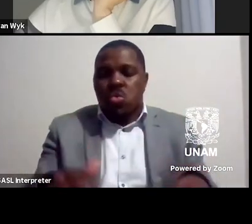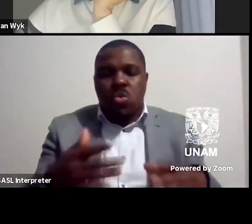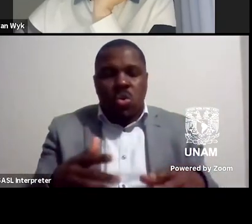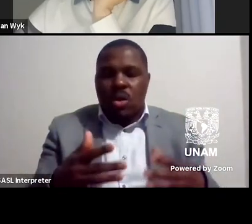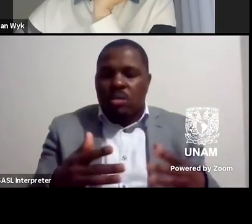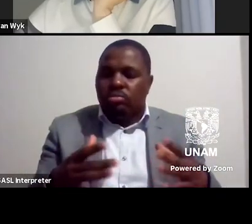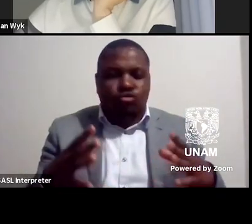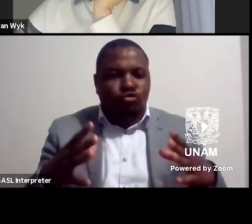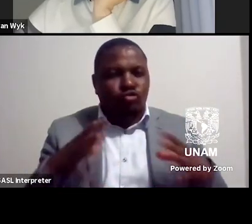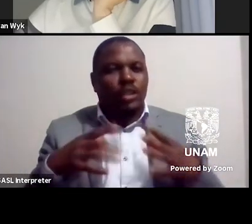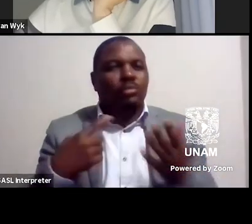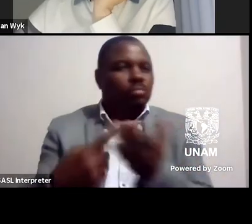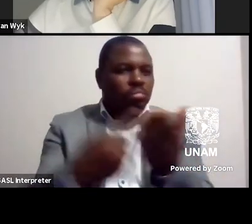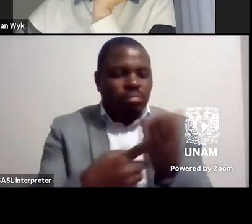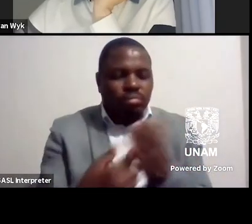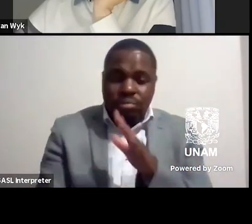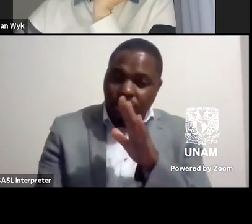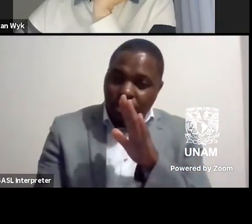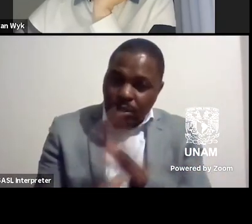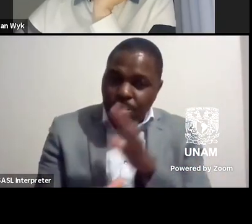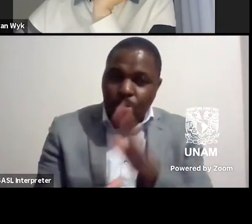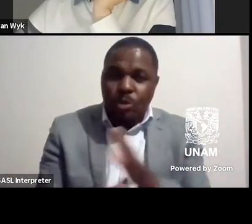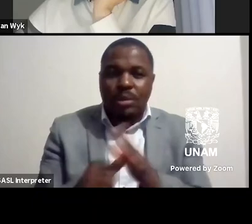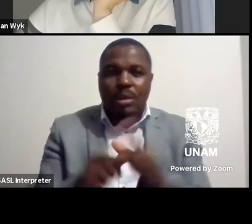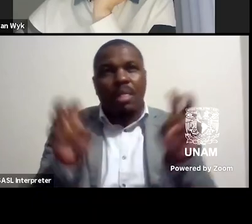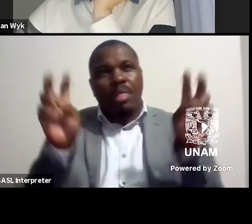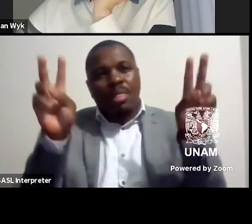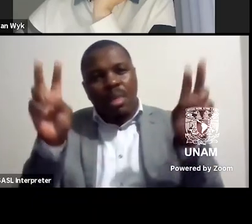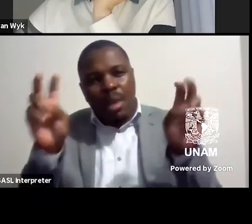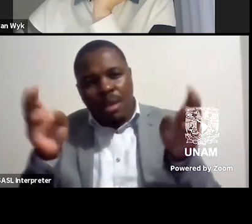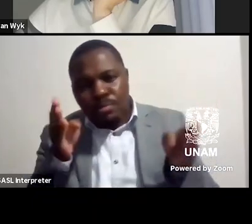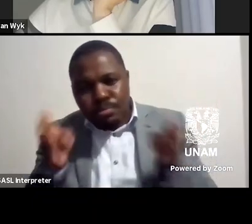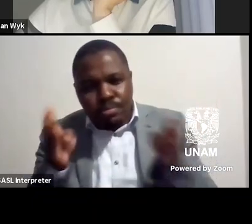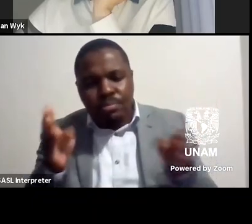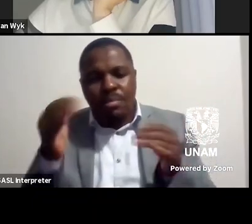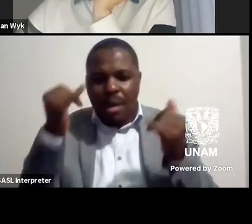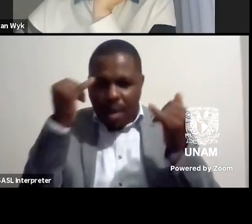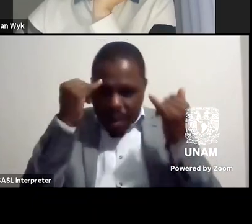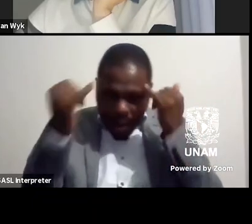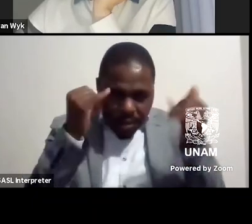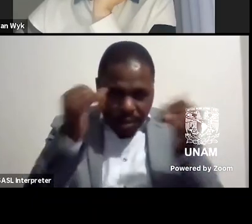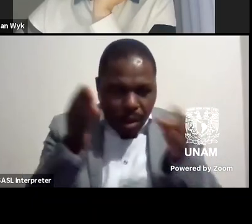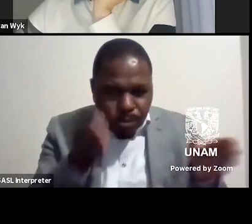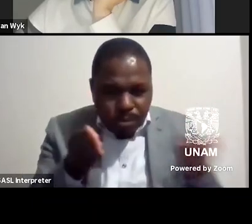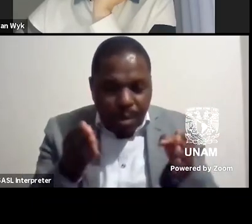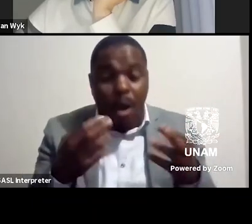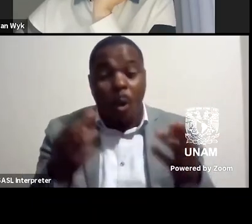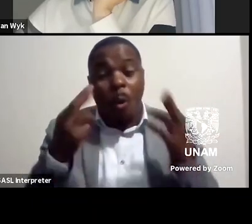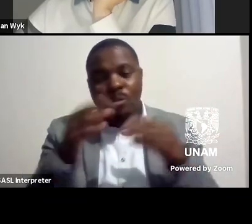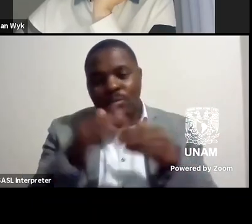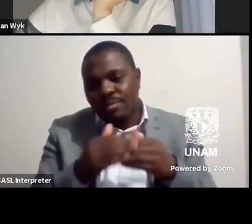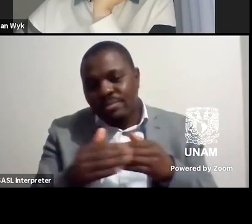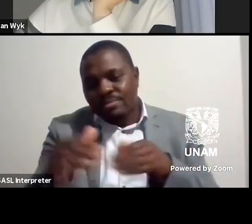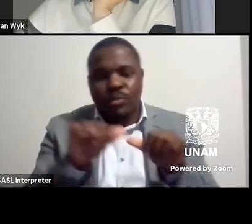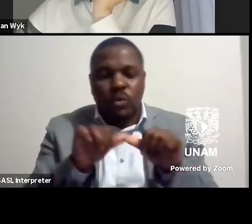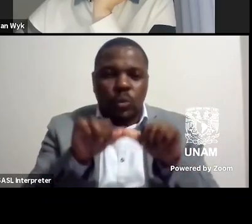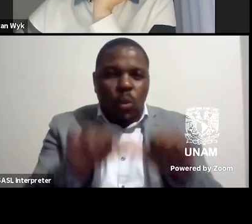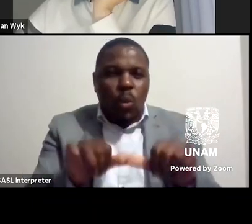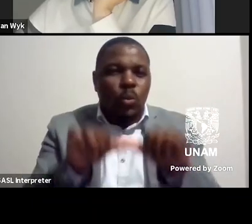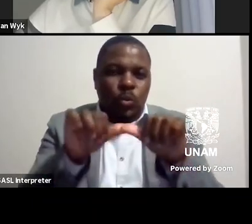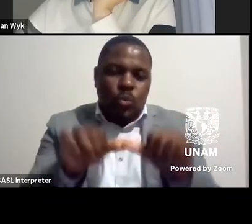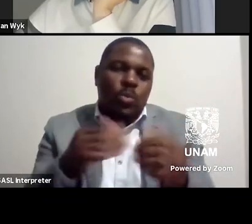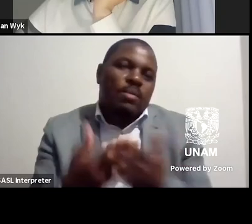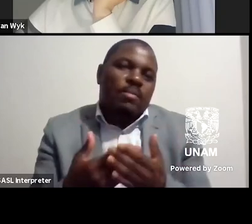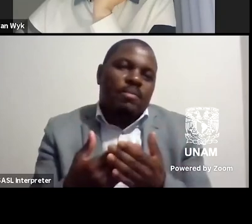very important uh themes and ideas that hopefully will be continued as we as we